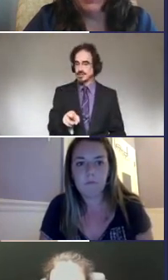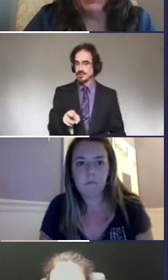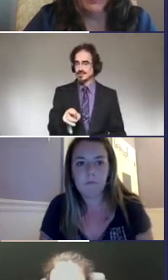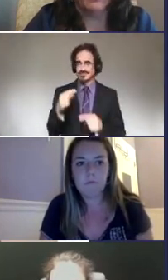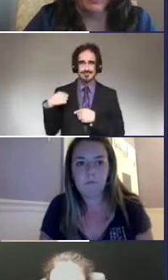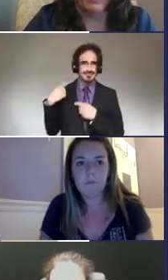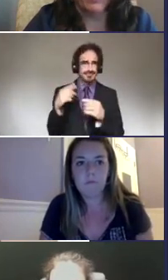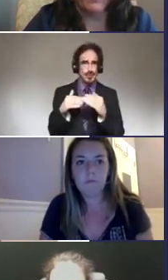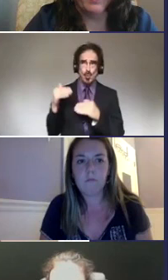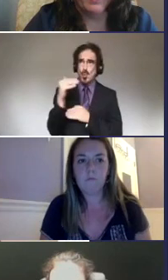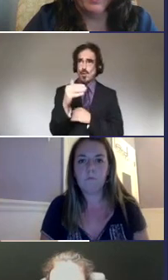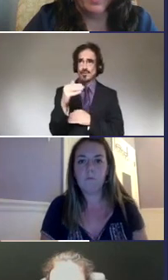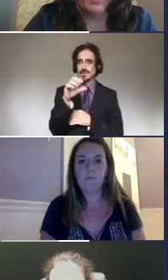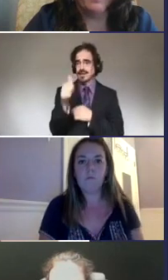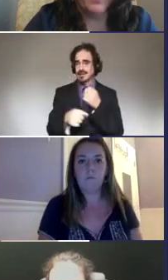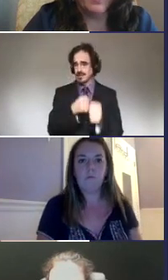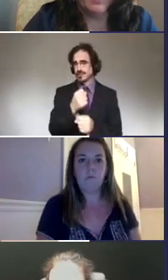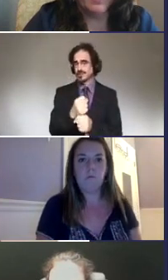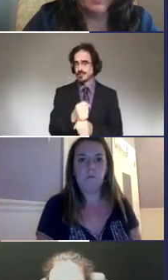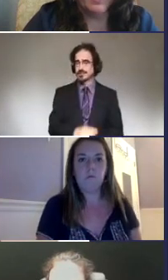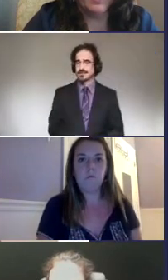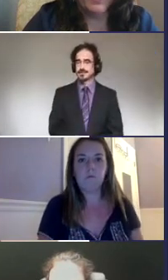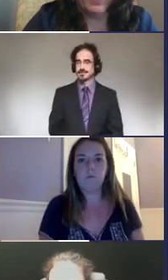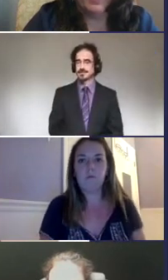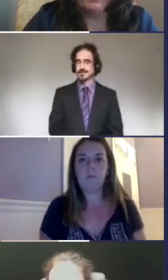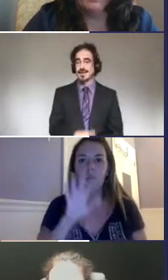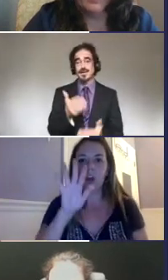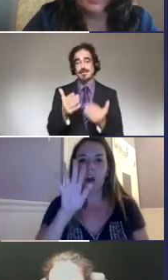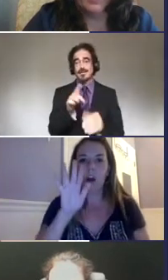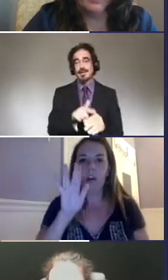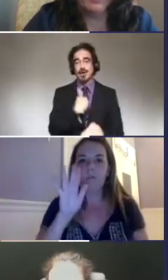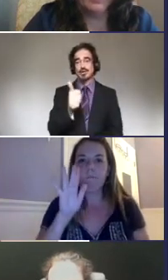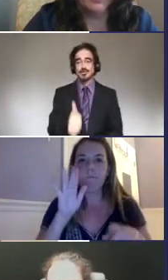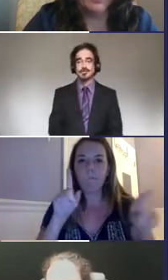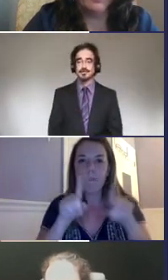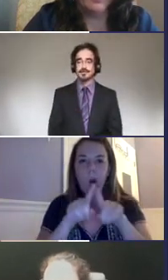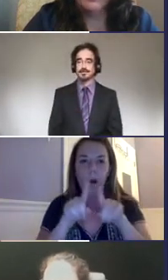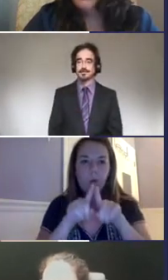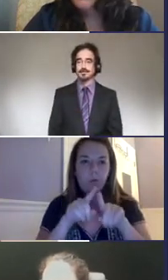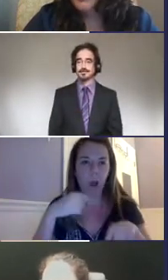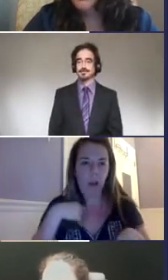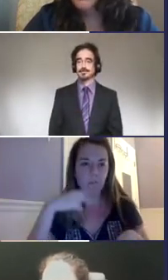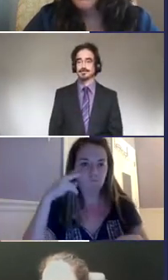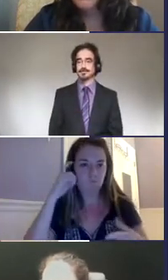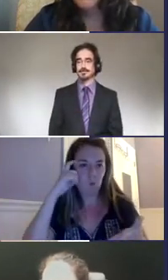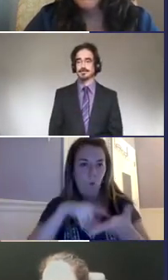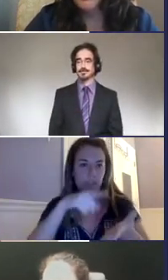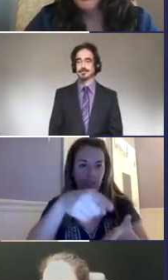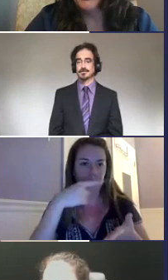I believe, if not longer. Um, okay. And I think also, um,